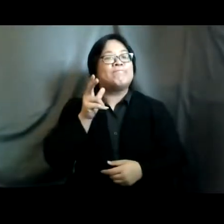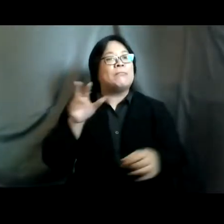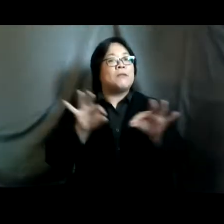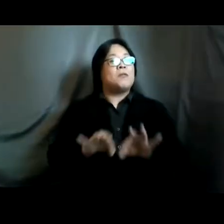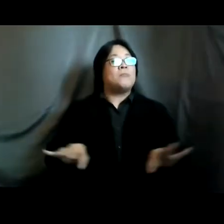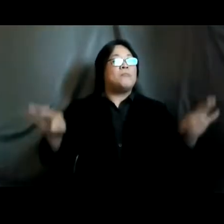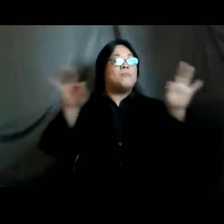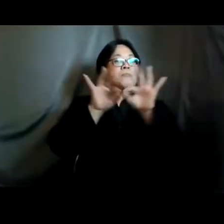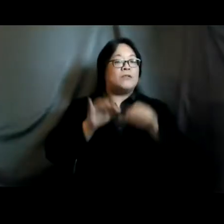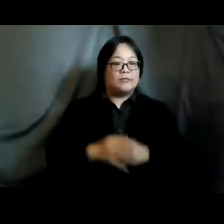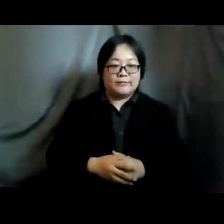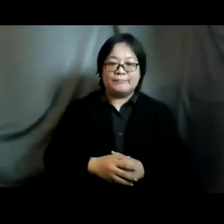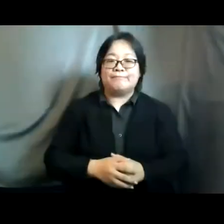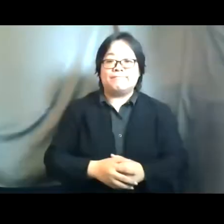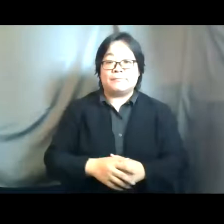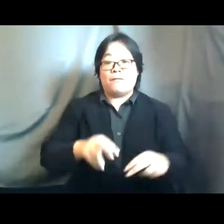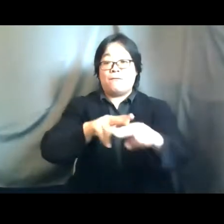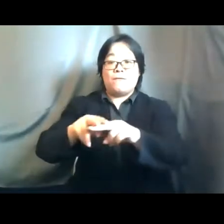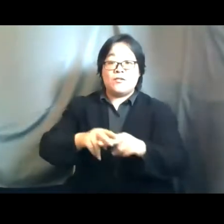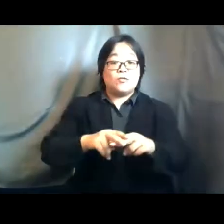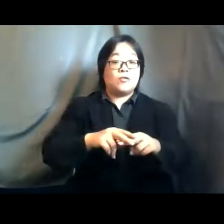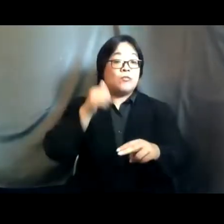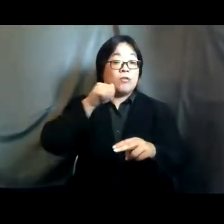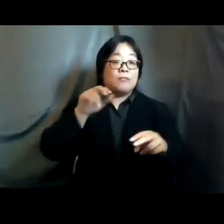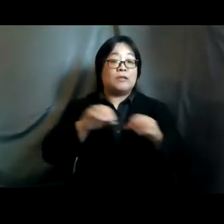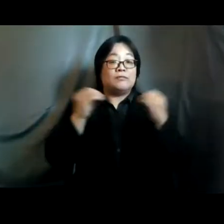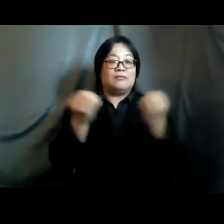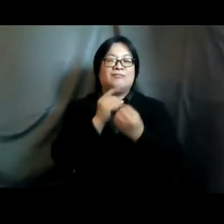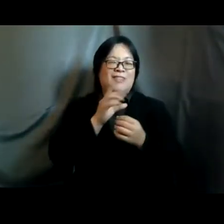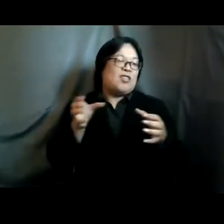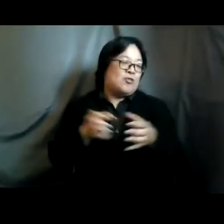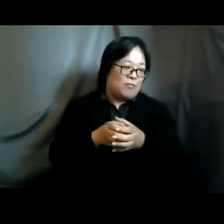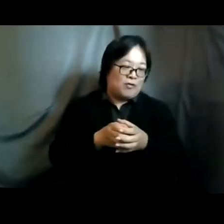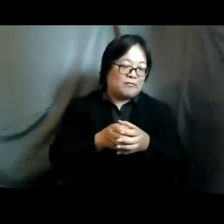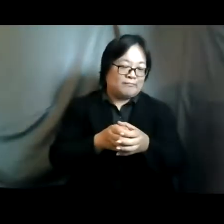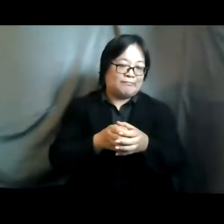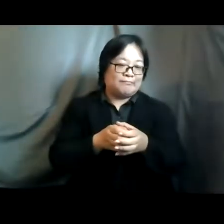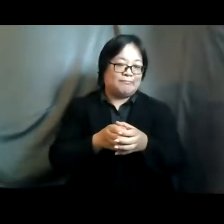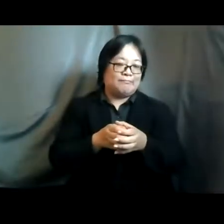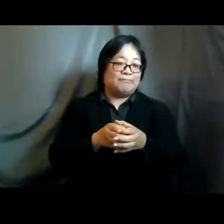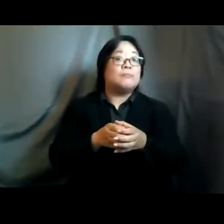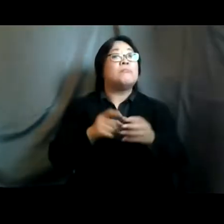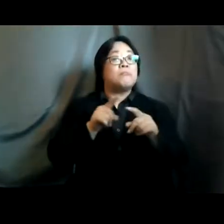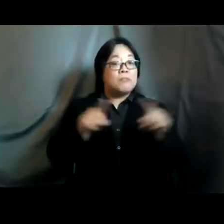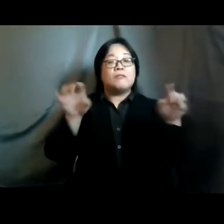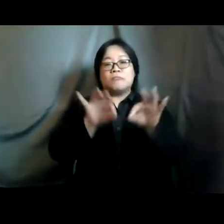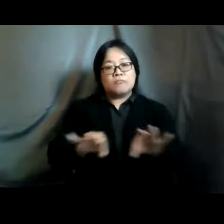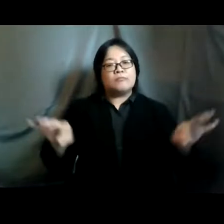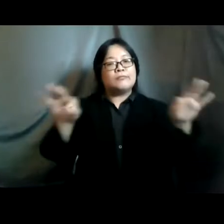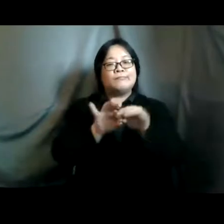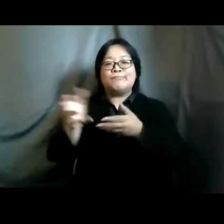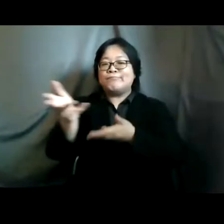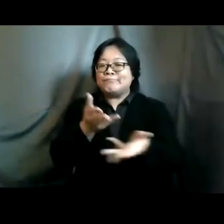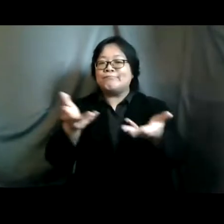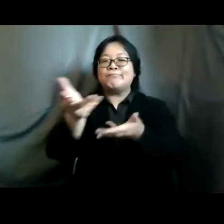said at the in fiji the national women's machinery is quite small so um it's critical that we reach out and listen